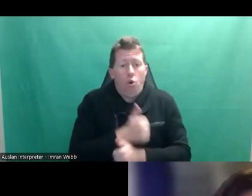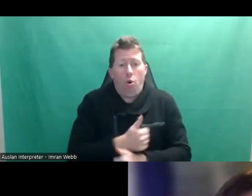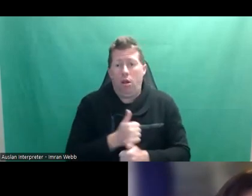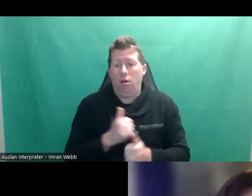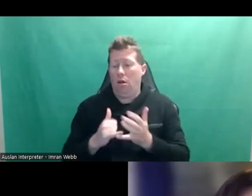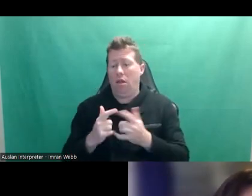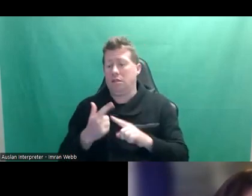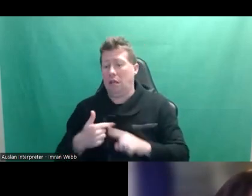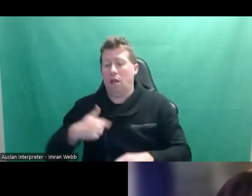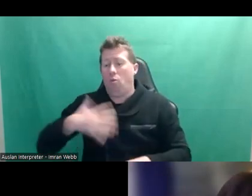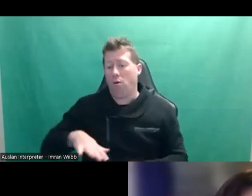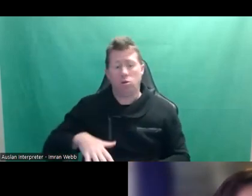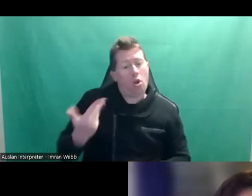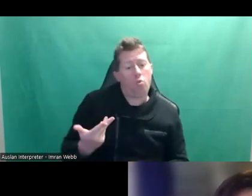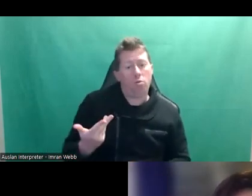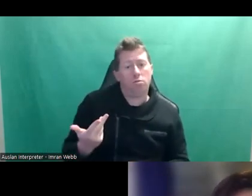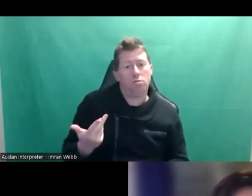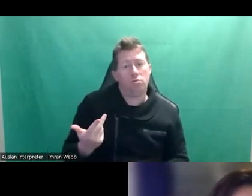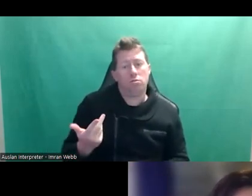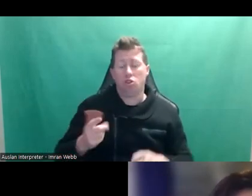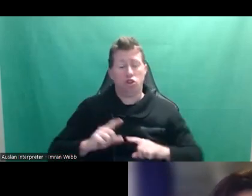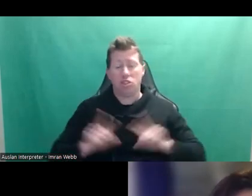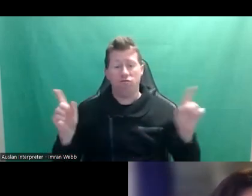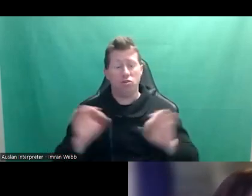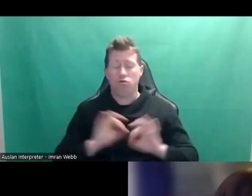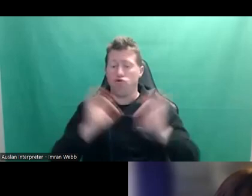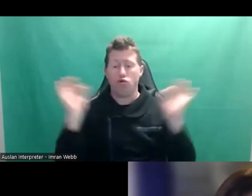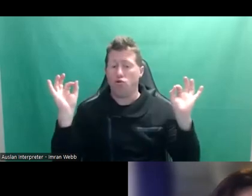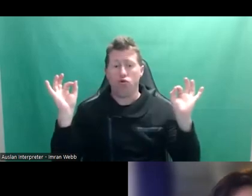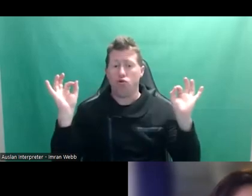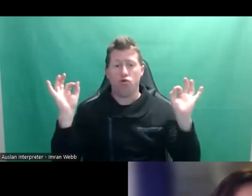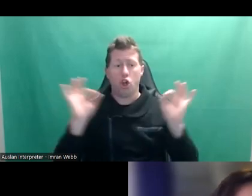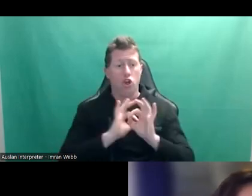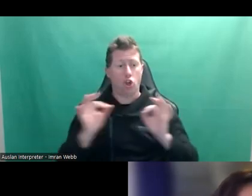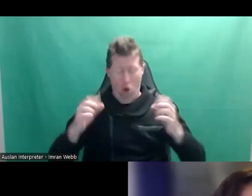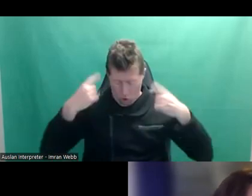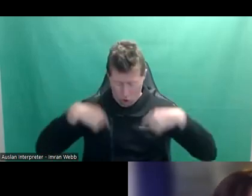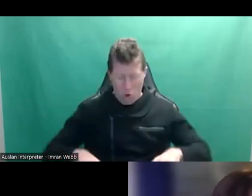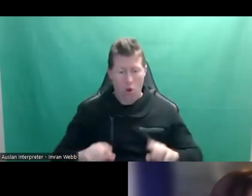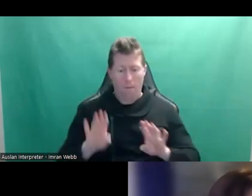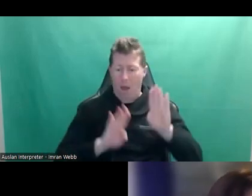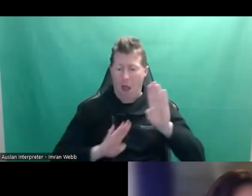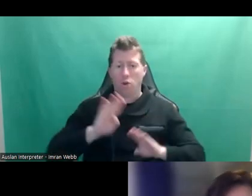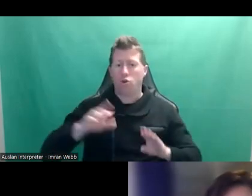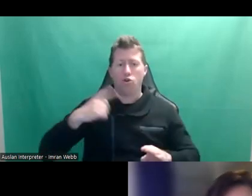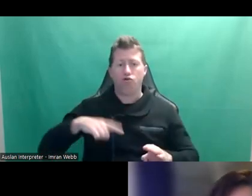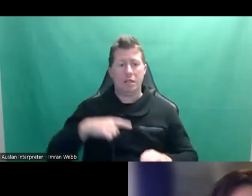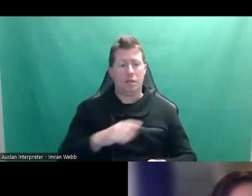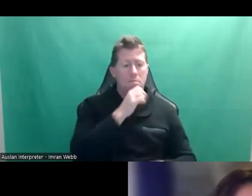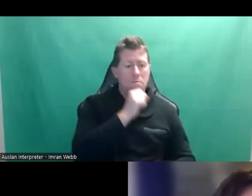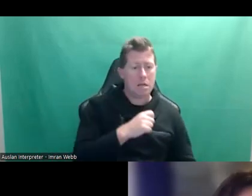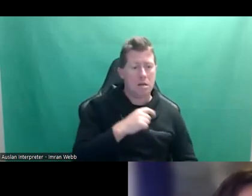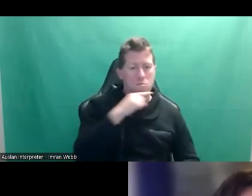to have or not want to have. And there is no difference. There is no reason. There is no biological reason why, um, men or boys